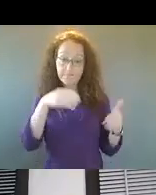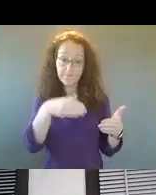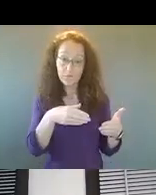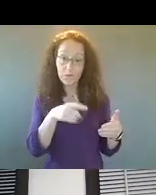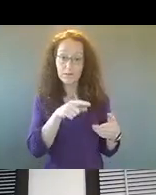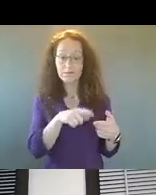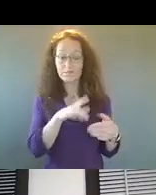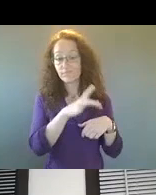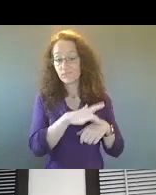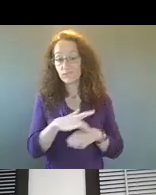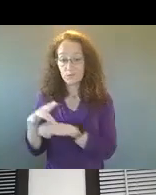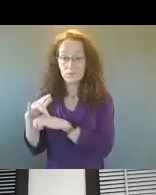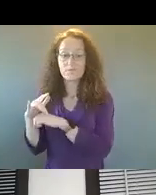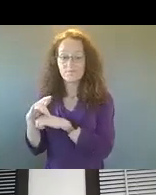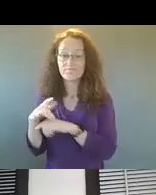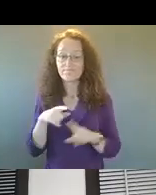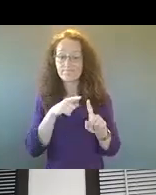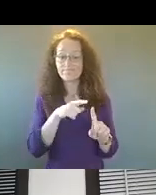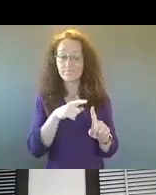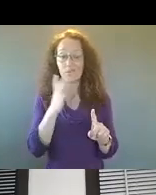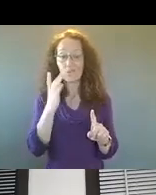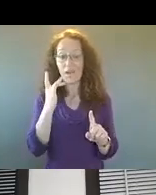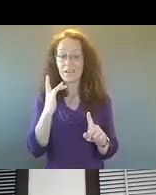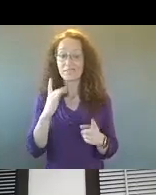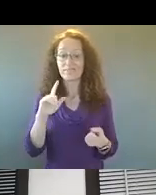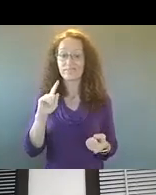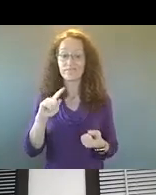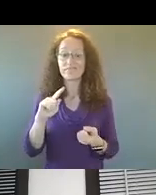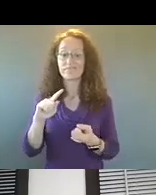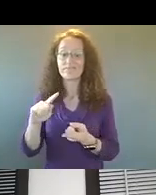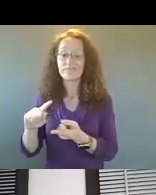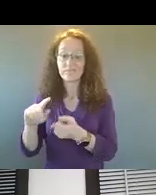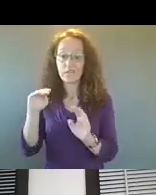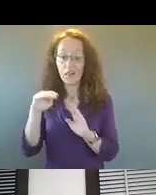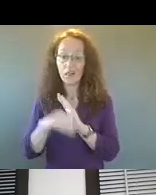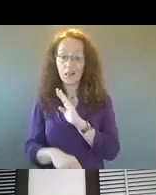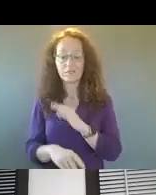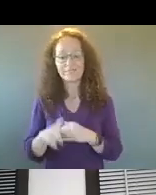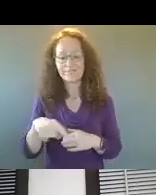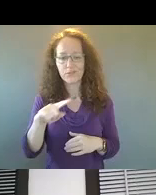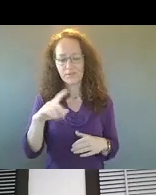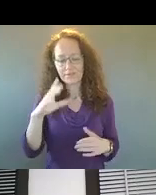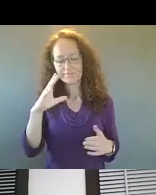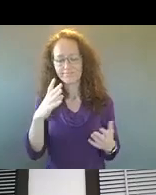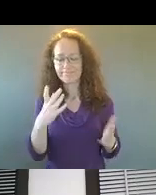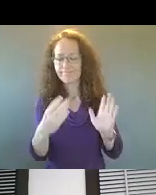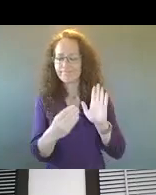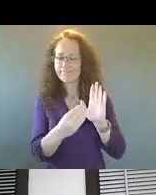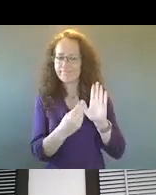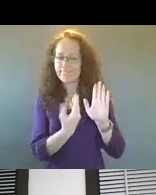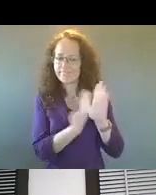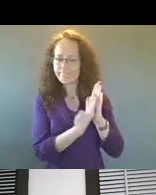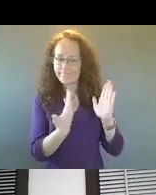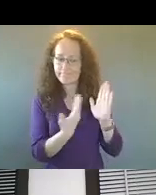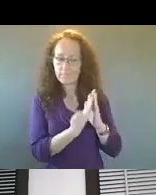resources because they, uh, um, have diminished as, as I think has been publicly, um, documented. Um, we've really put the